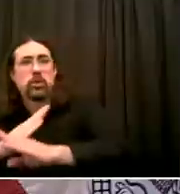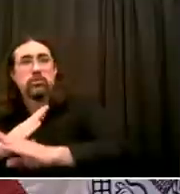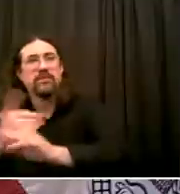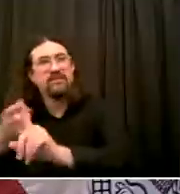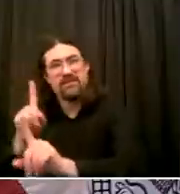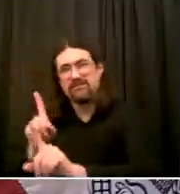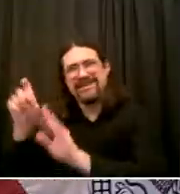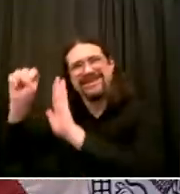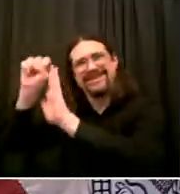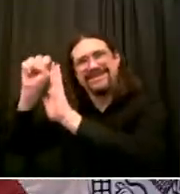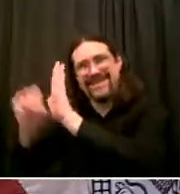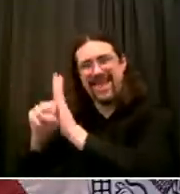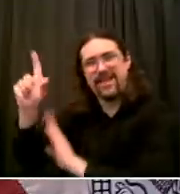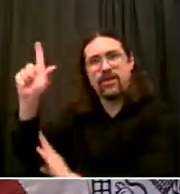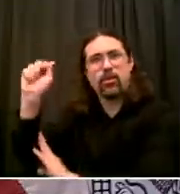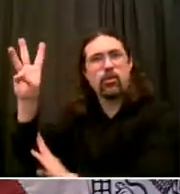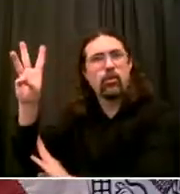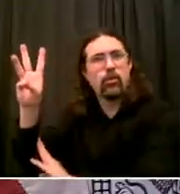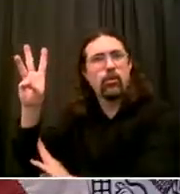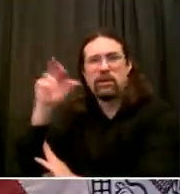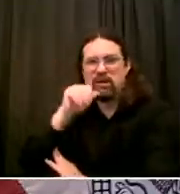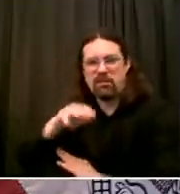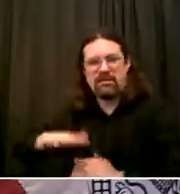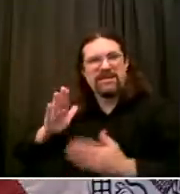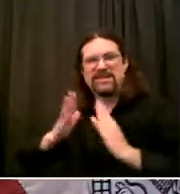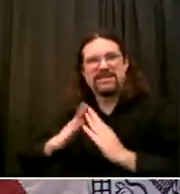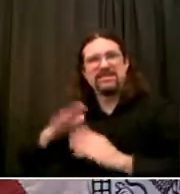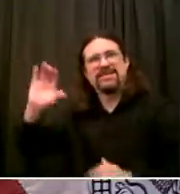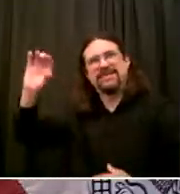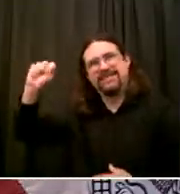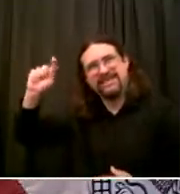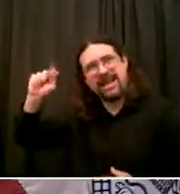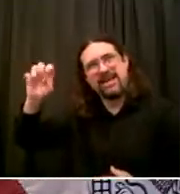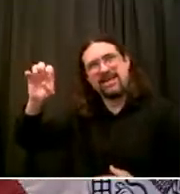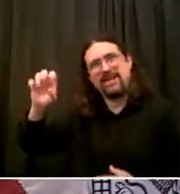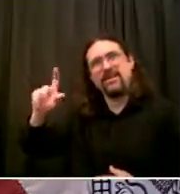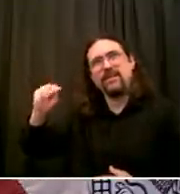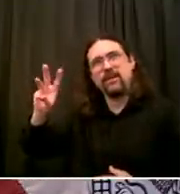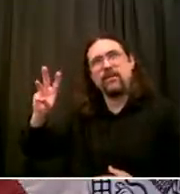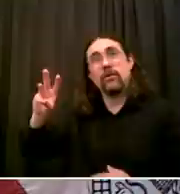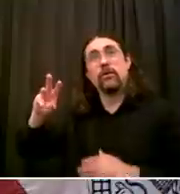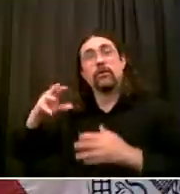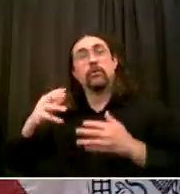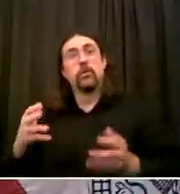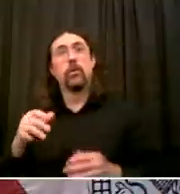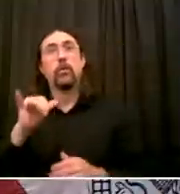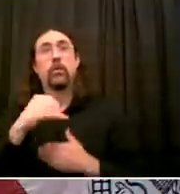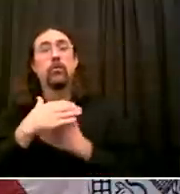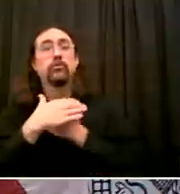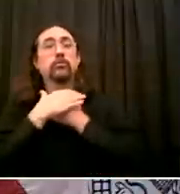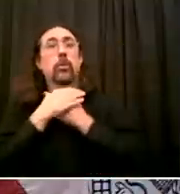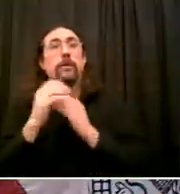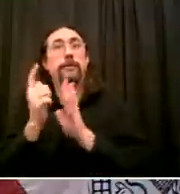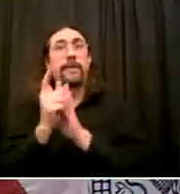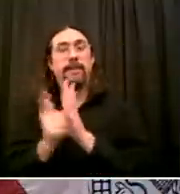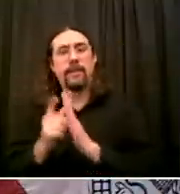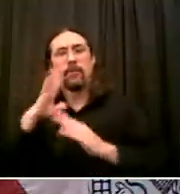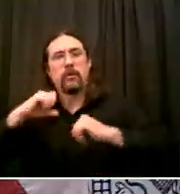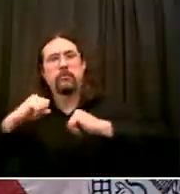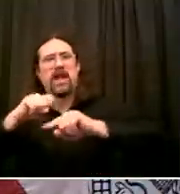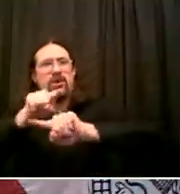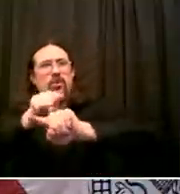chokeholds used against the people of New York City But there will be appropriate ways in state law still to protect